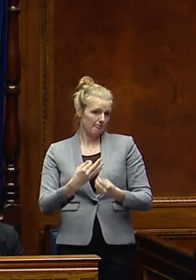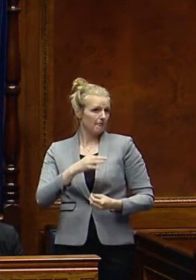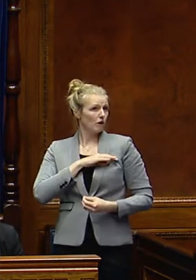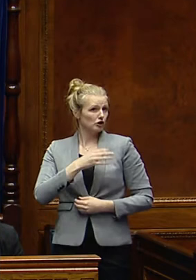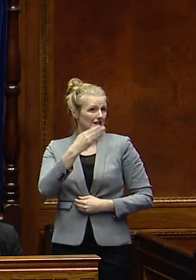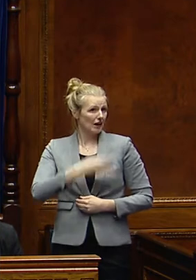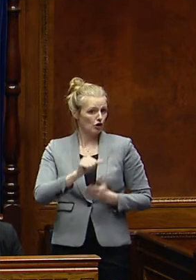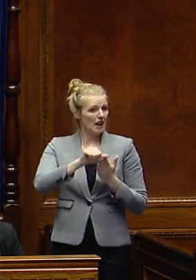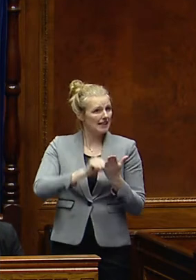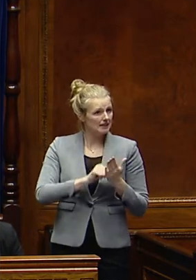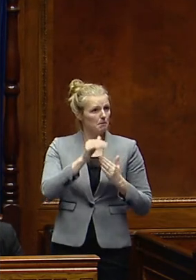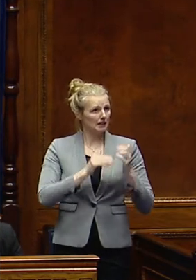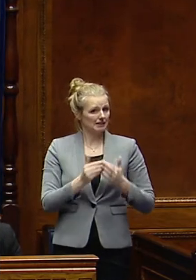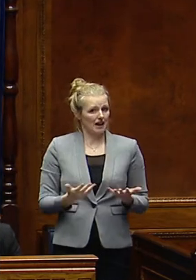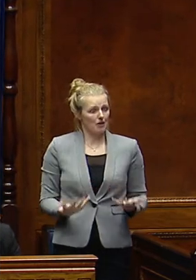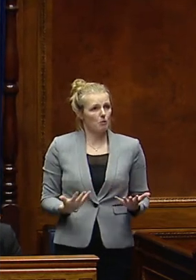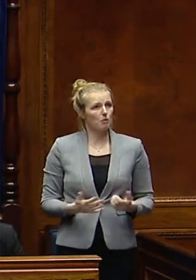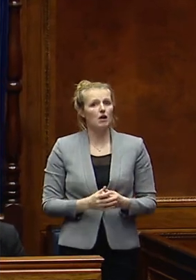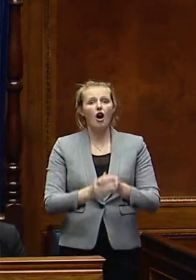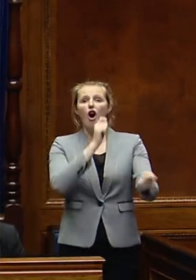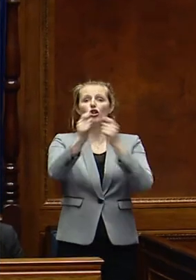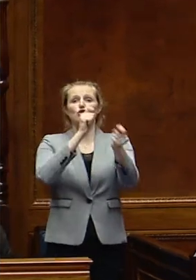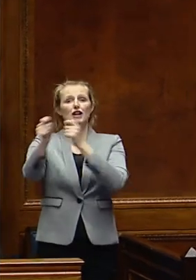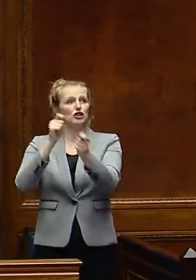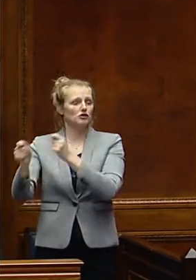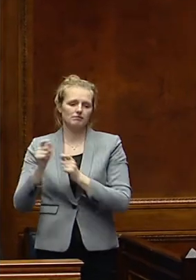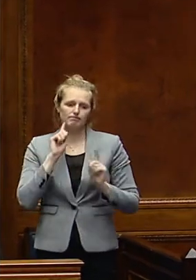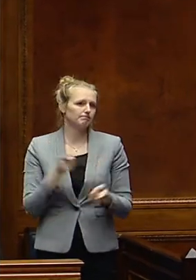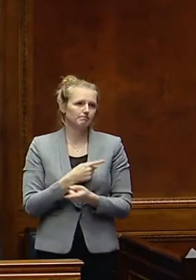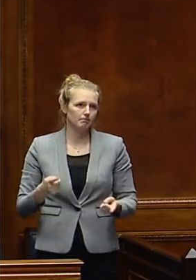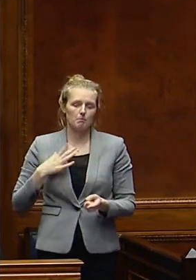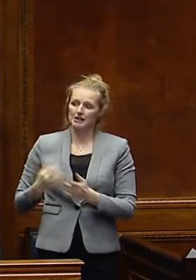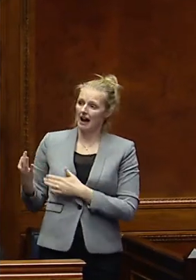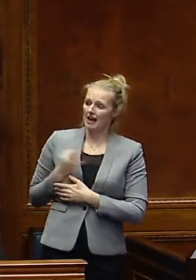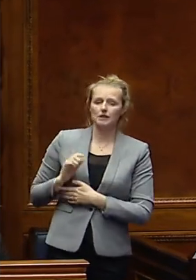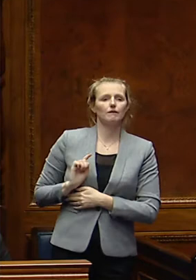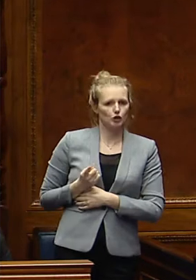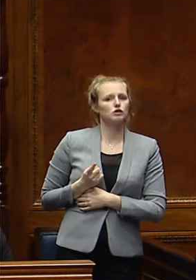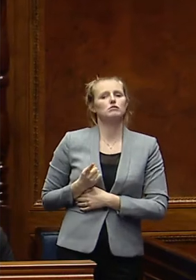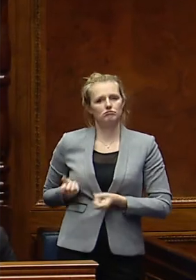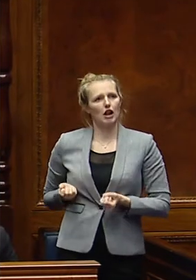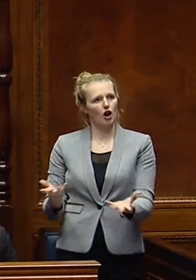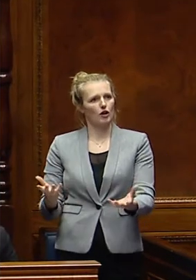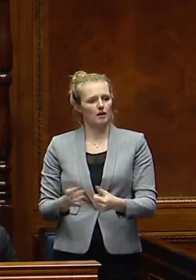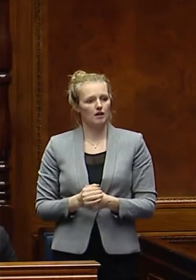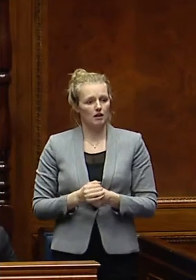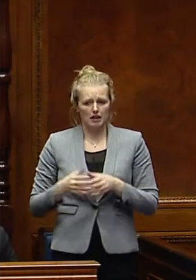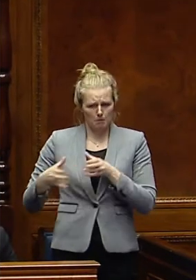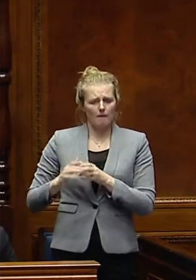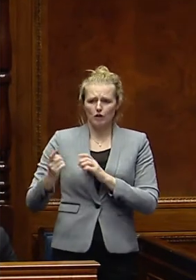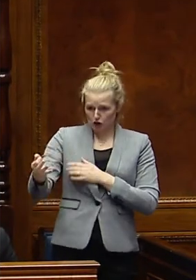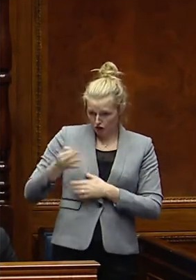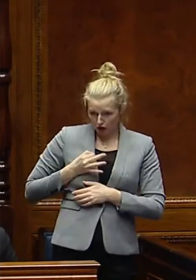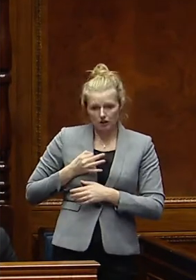listed buildings. Alterations without listed building consent are an offence. My Department must be consulted by